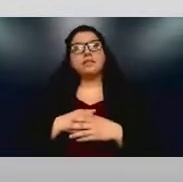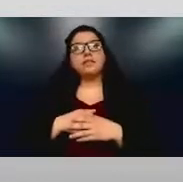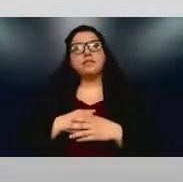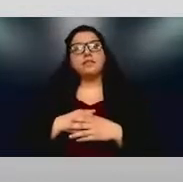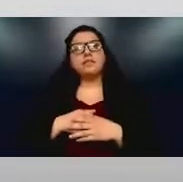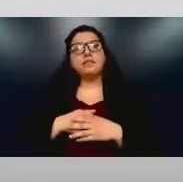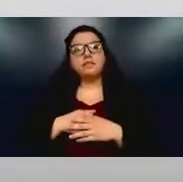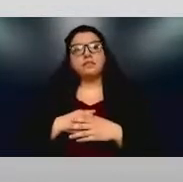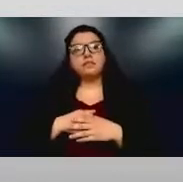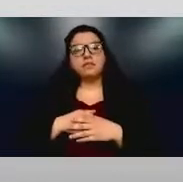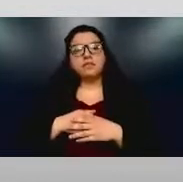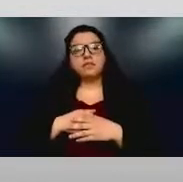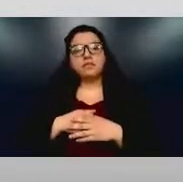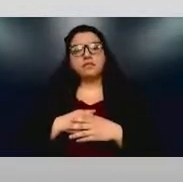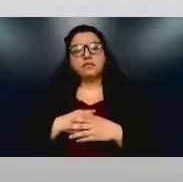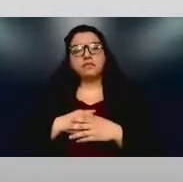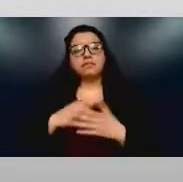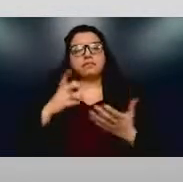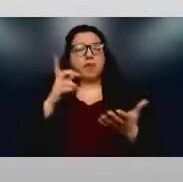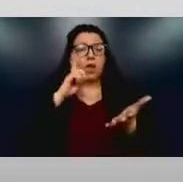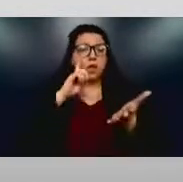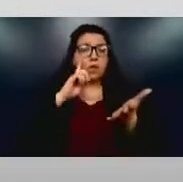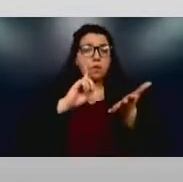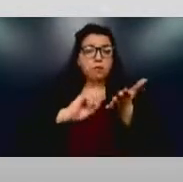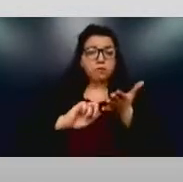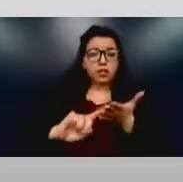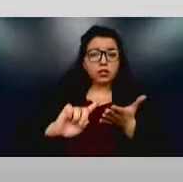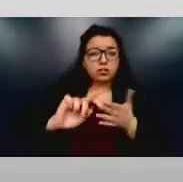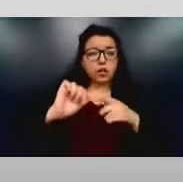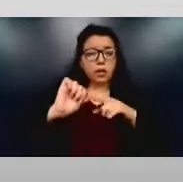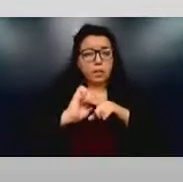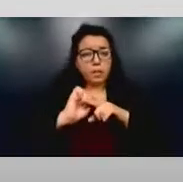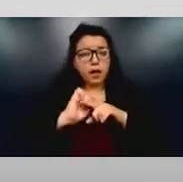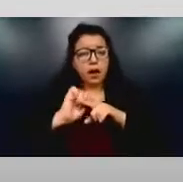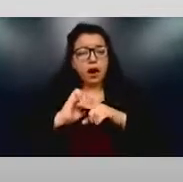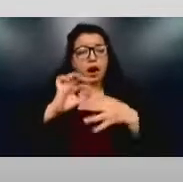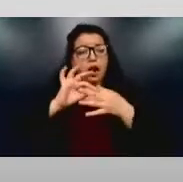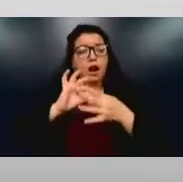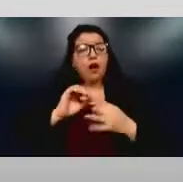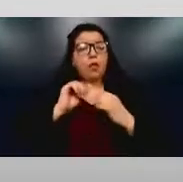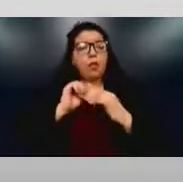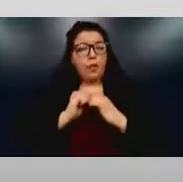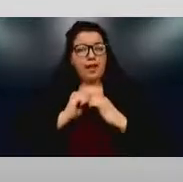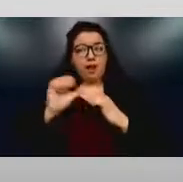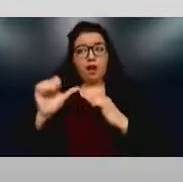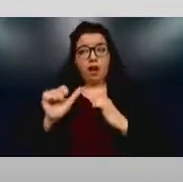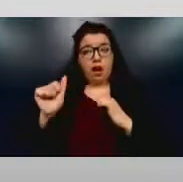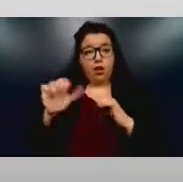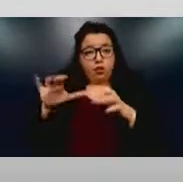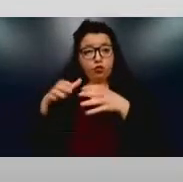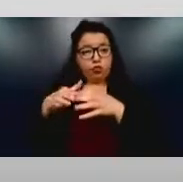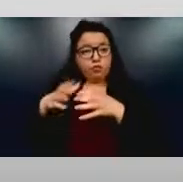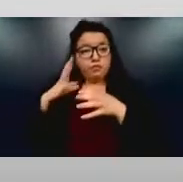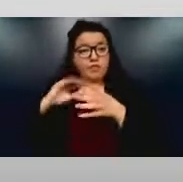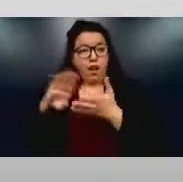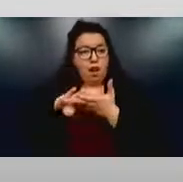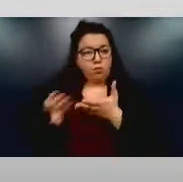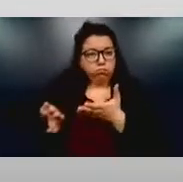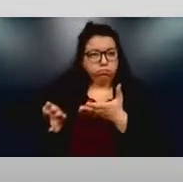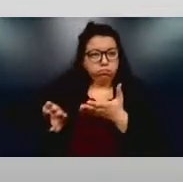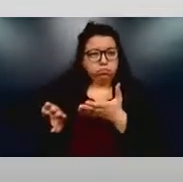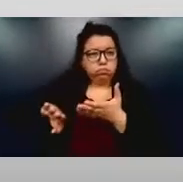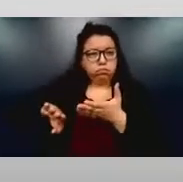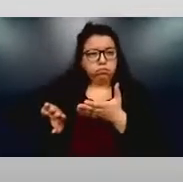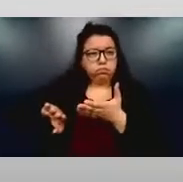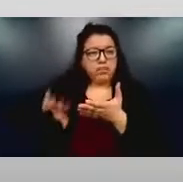from research and practice regarding other marginalized groups that can help us to guide